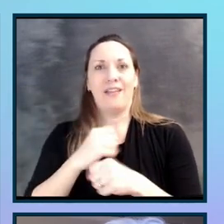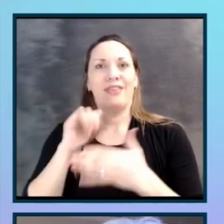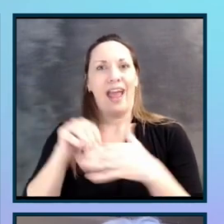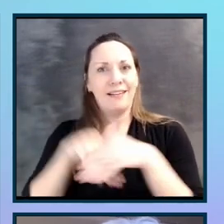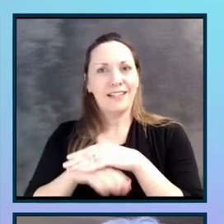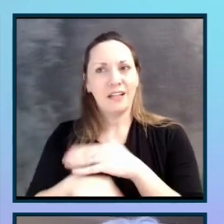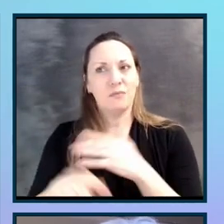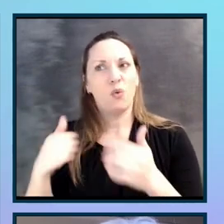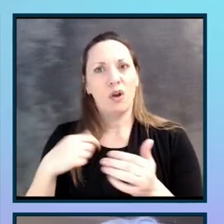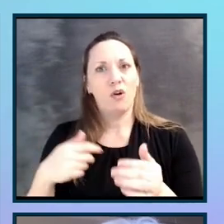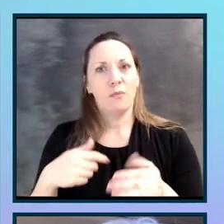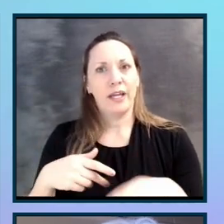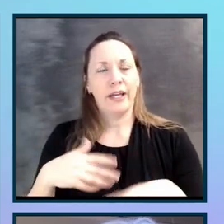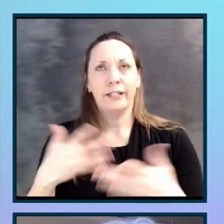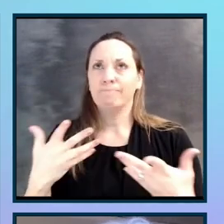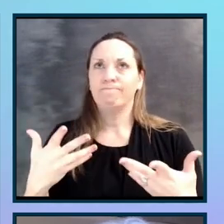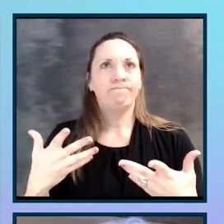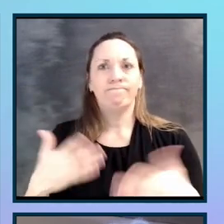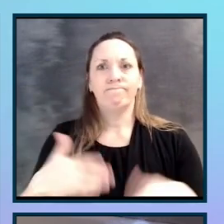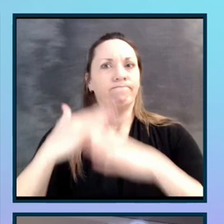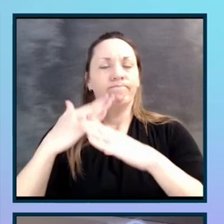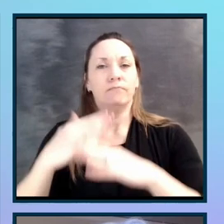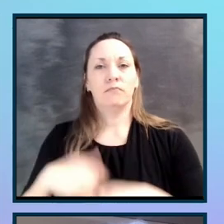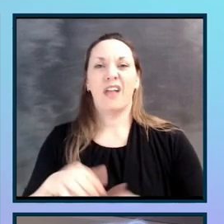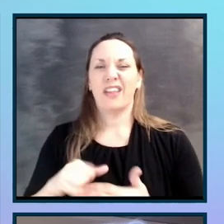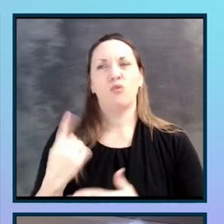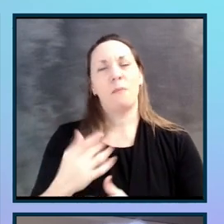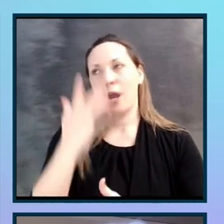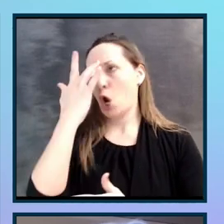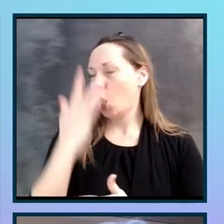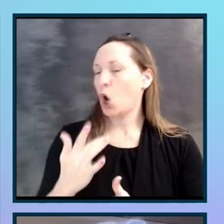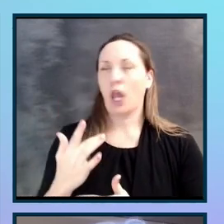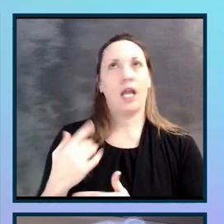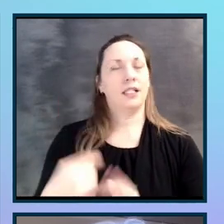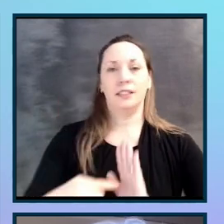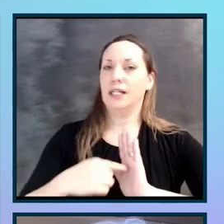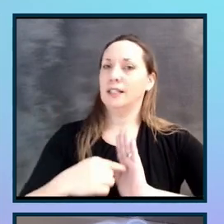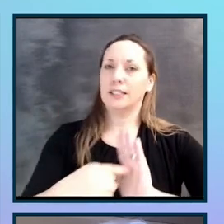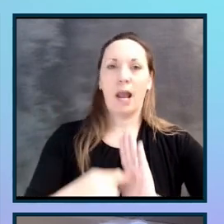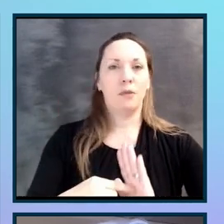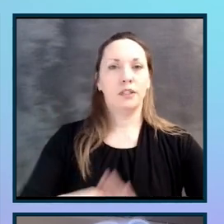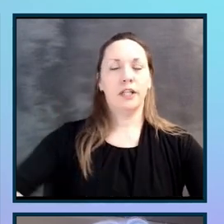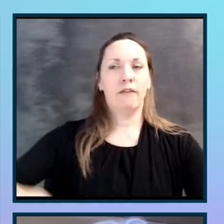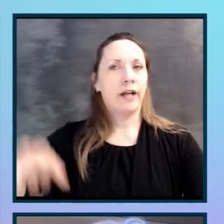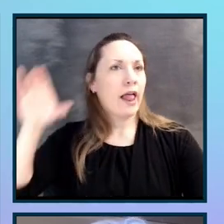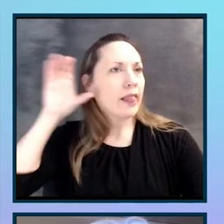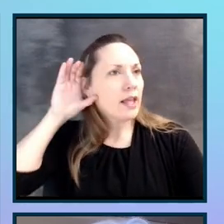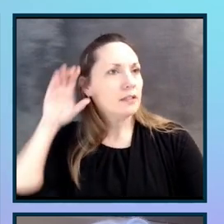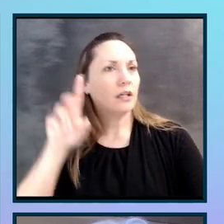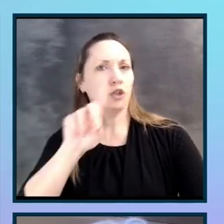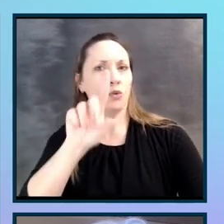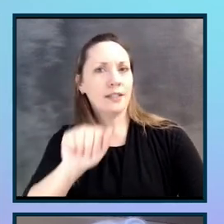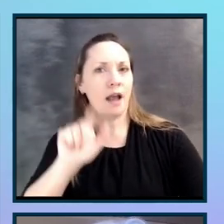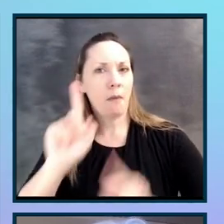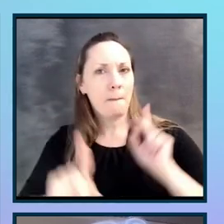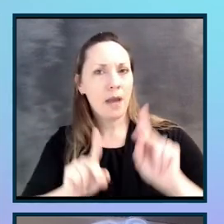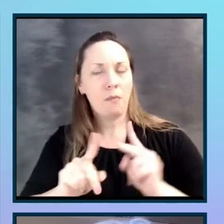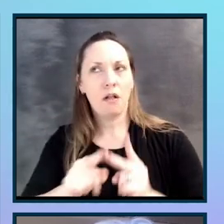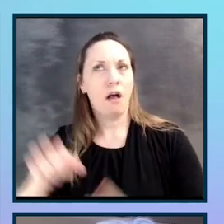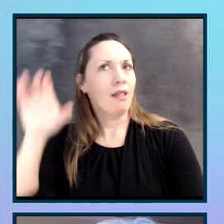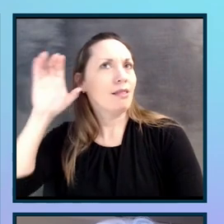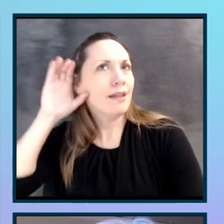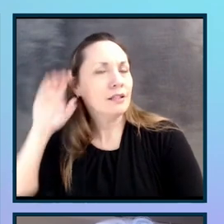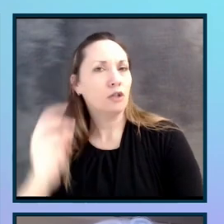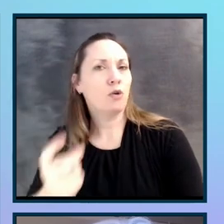one of my earliest examples of listening to disabled people, listening to blind people.